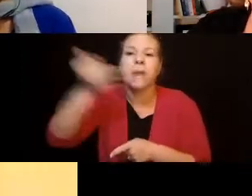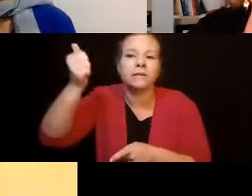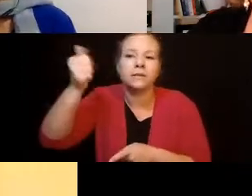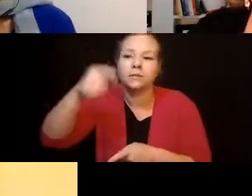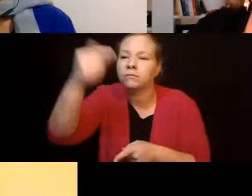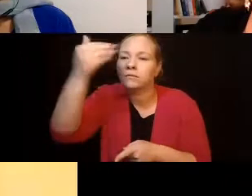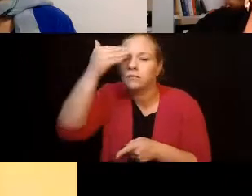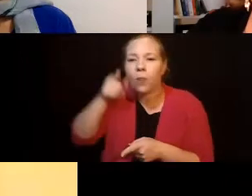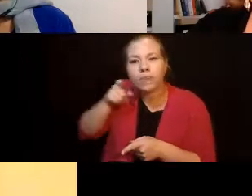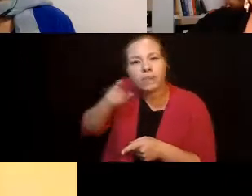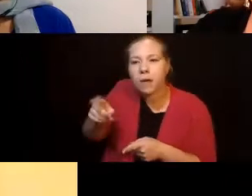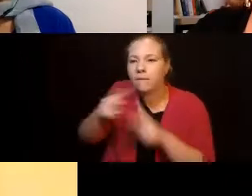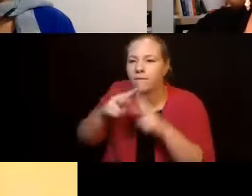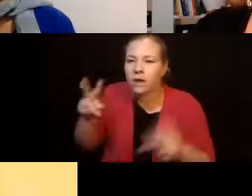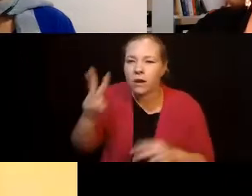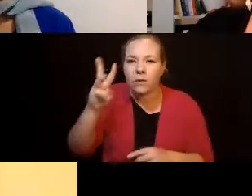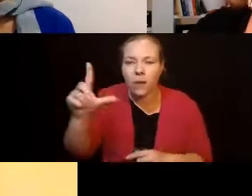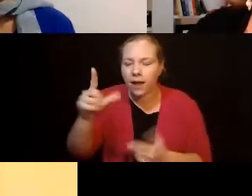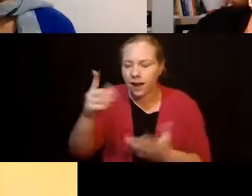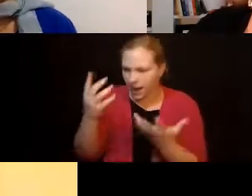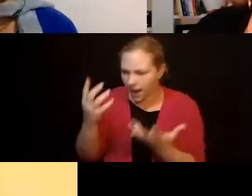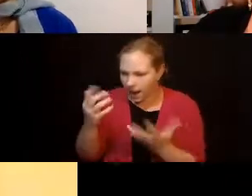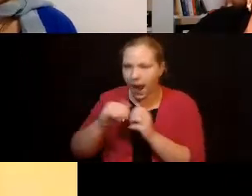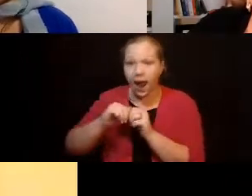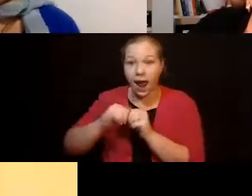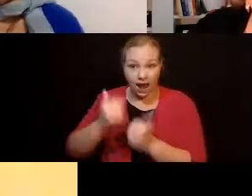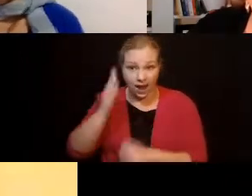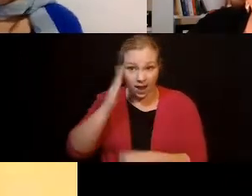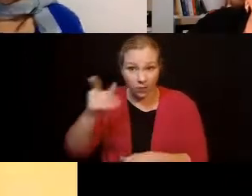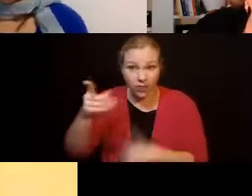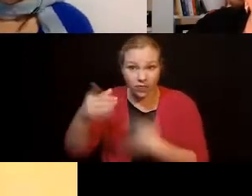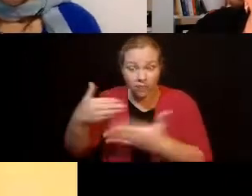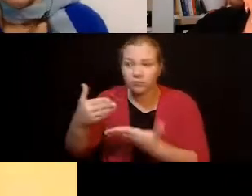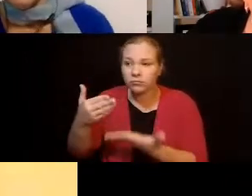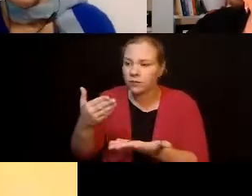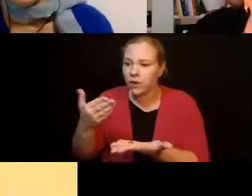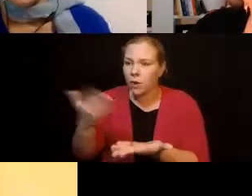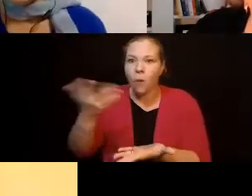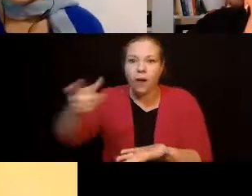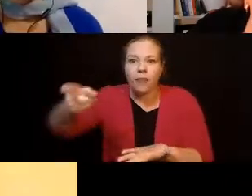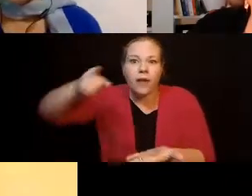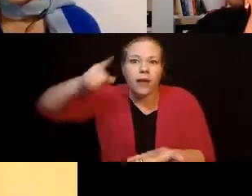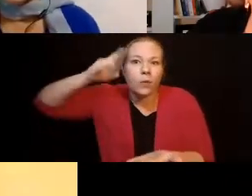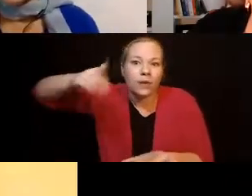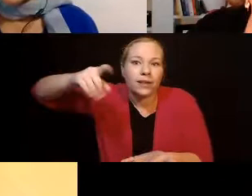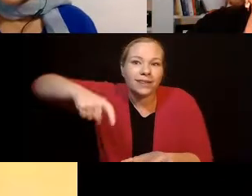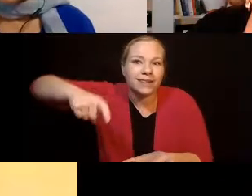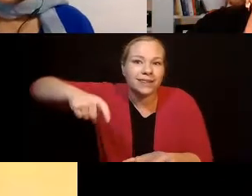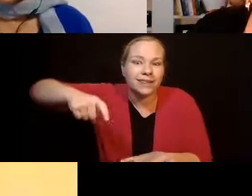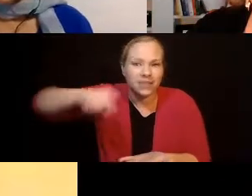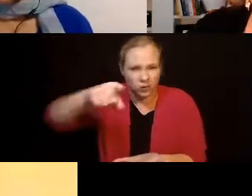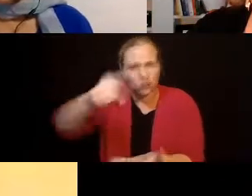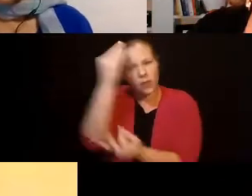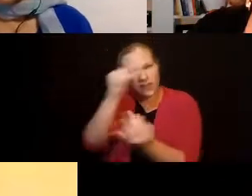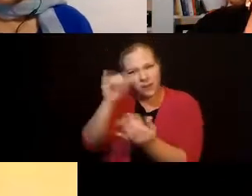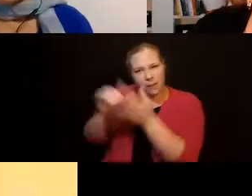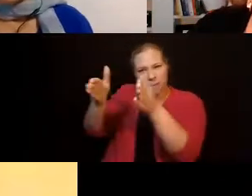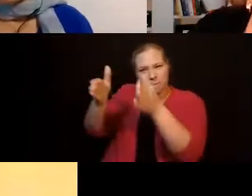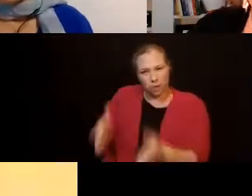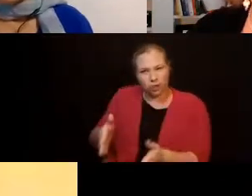how to do that, what kinds of technology and tools can we put in place? Right? So,